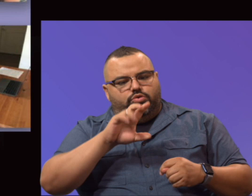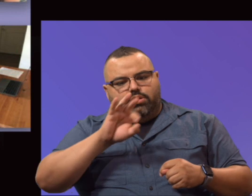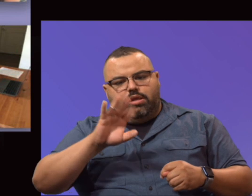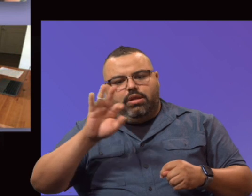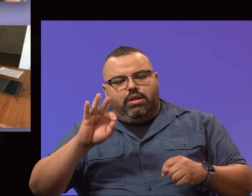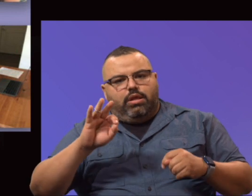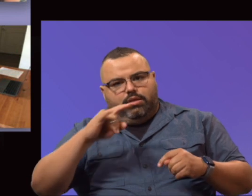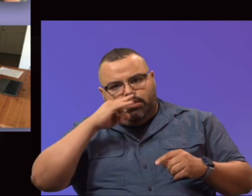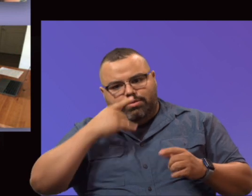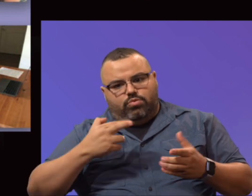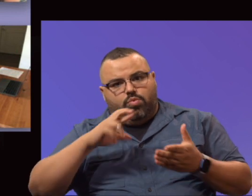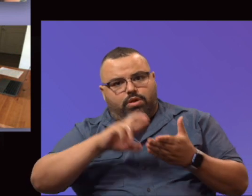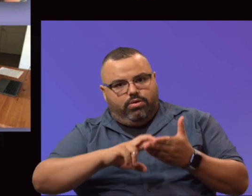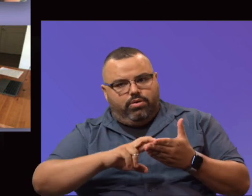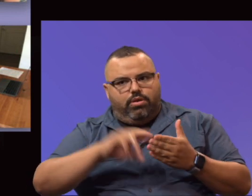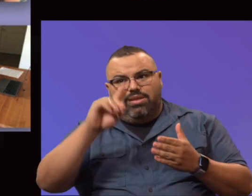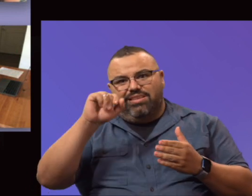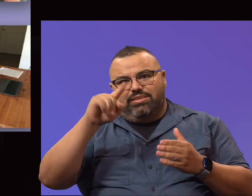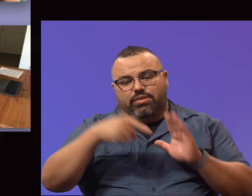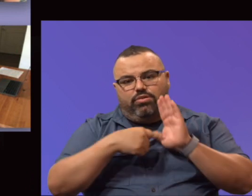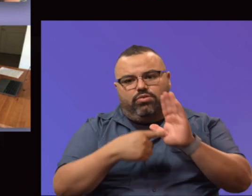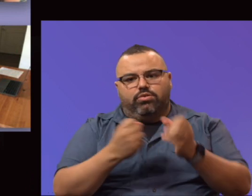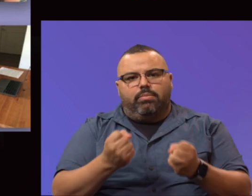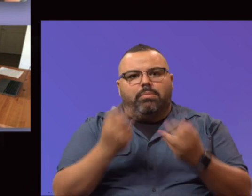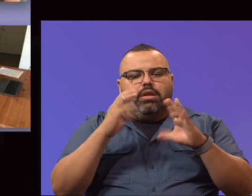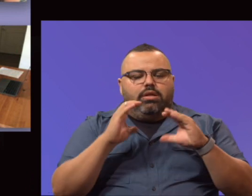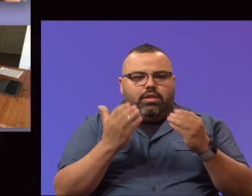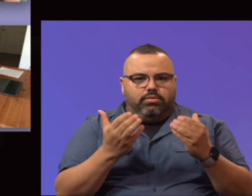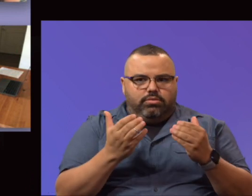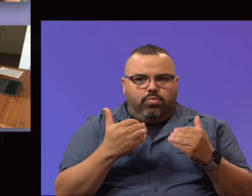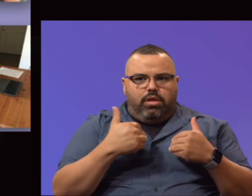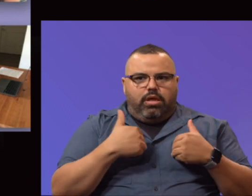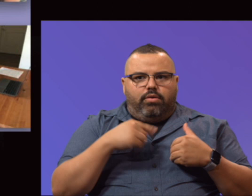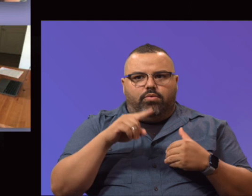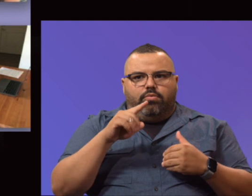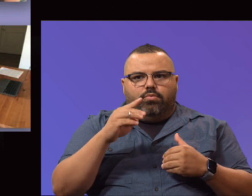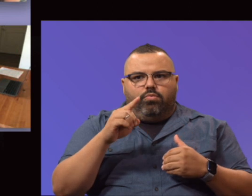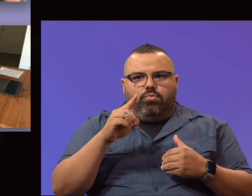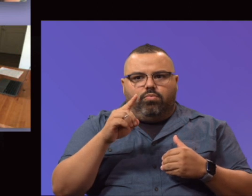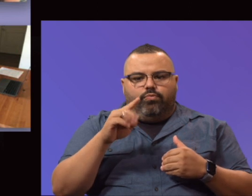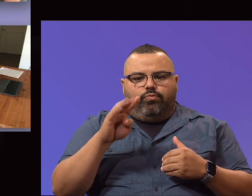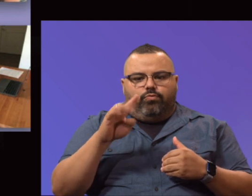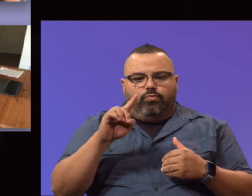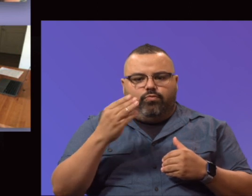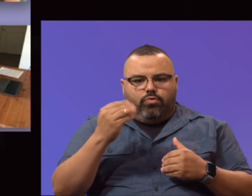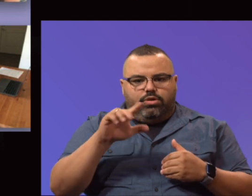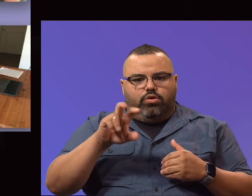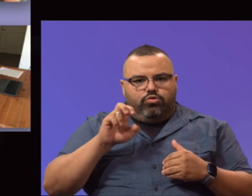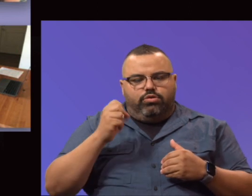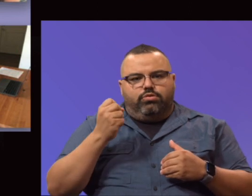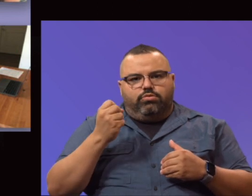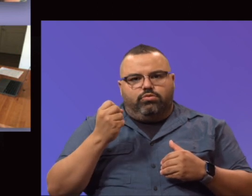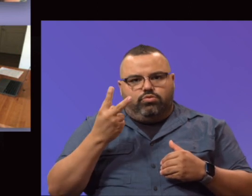registered. And the data shows that they were taking multiple classes. We had 1,402, which was a 13% increase